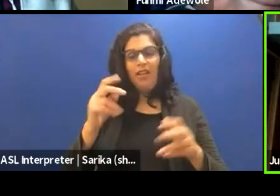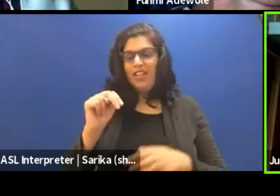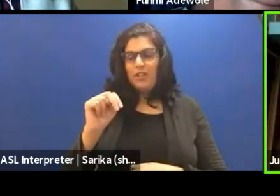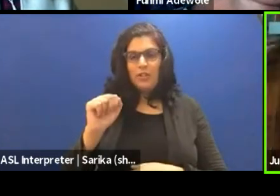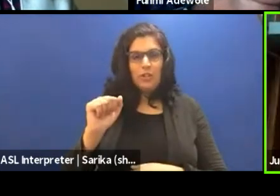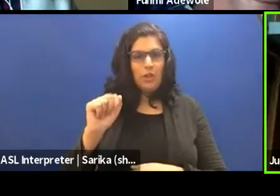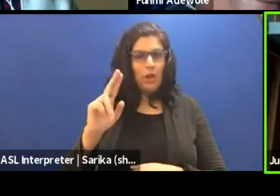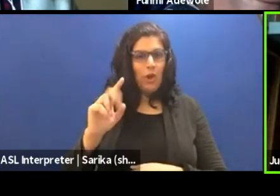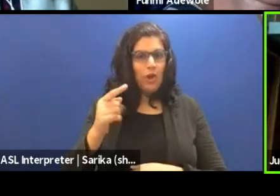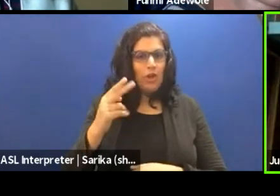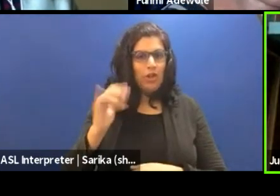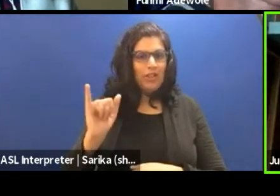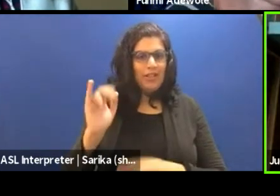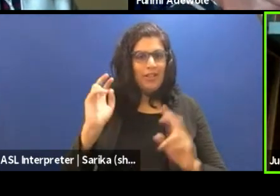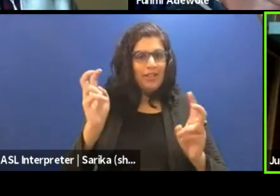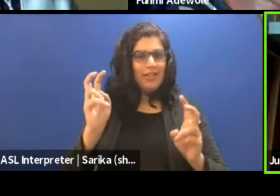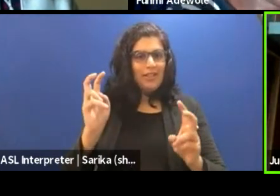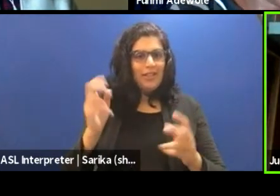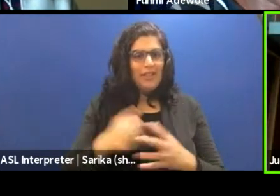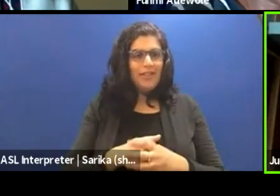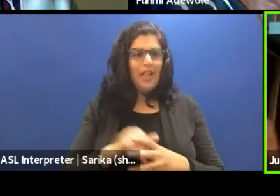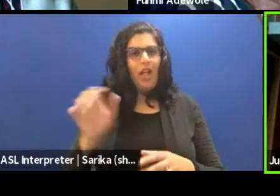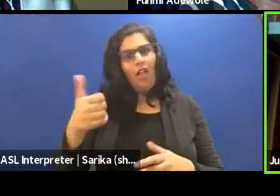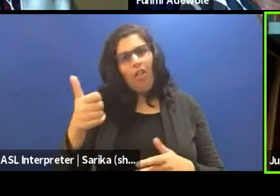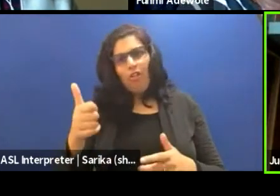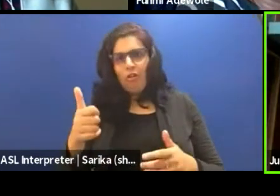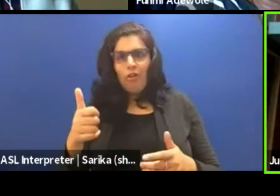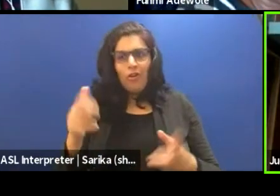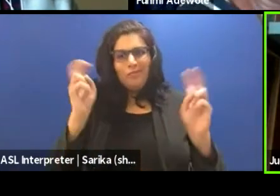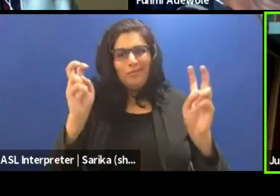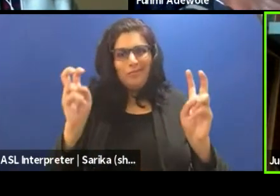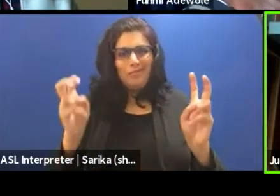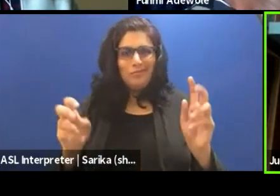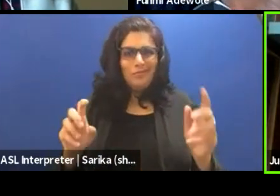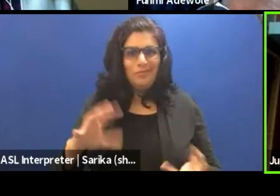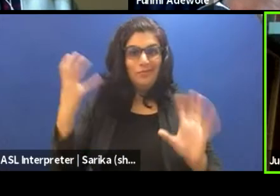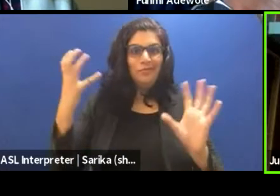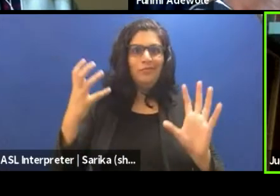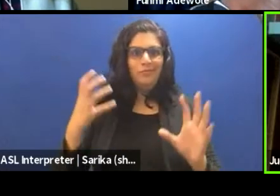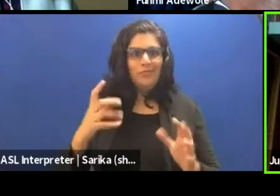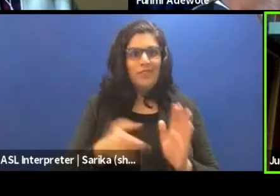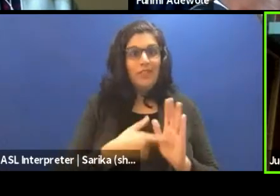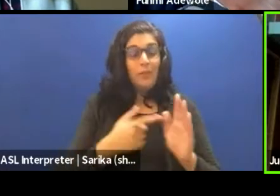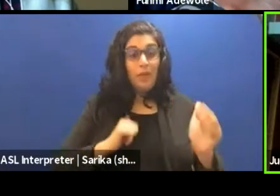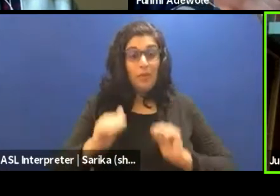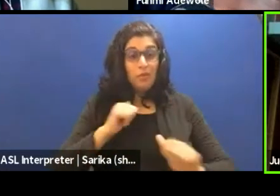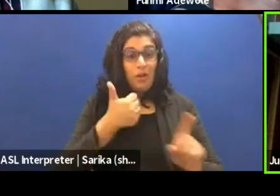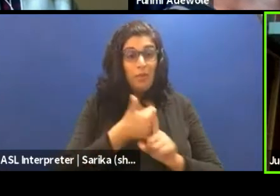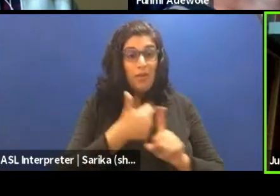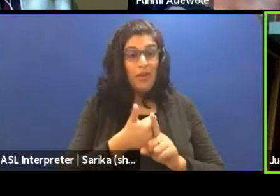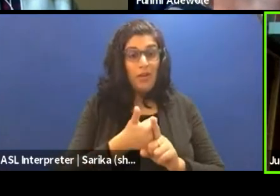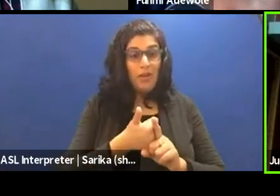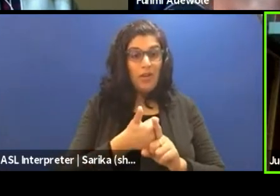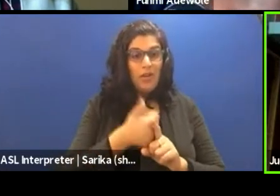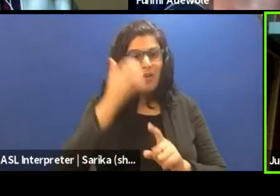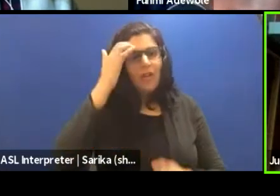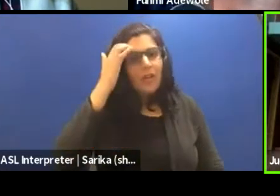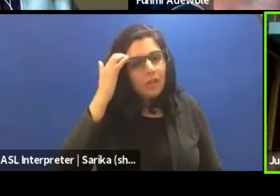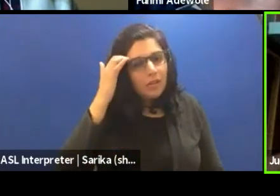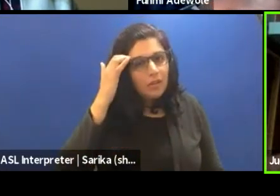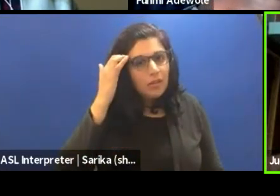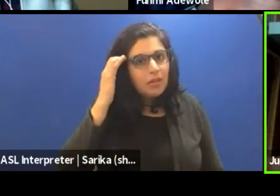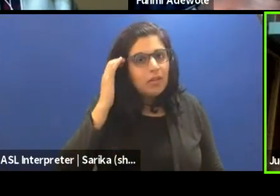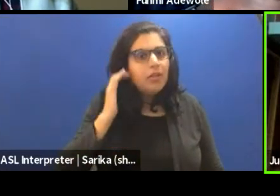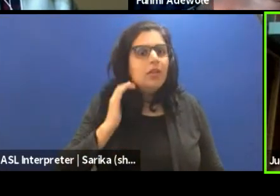against I had to call some other dramaturg for sometimes the drama, one coaster, the